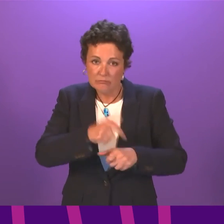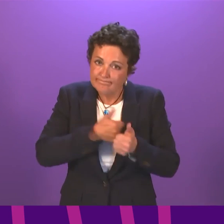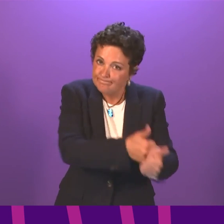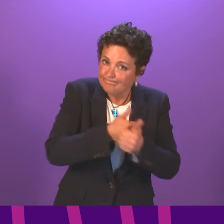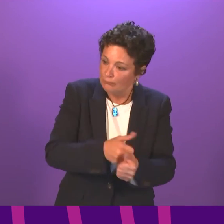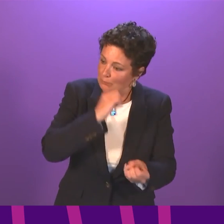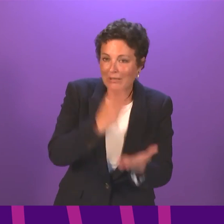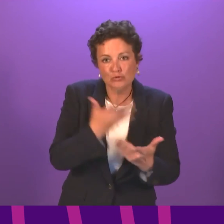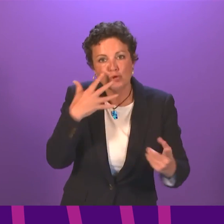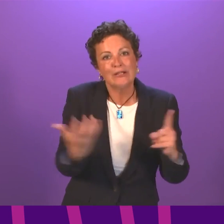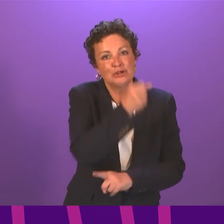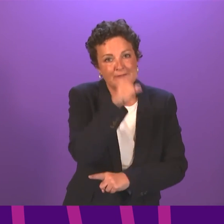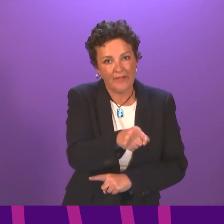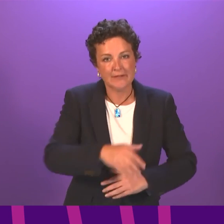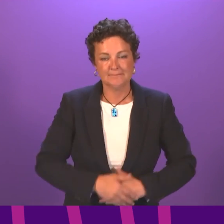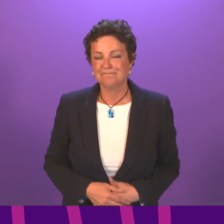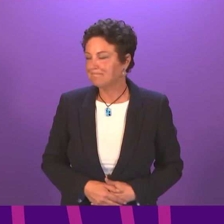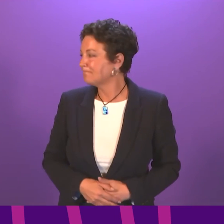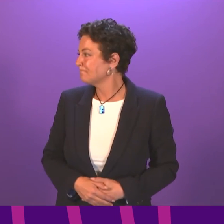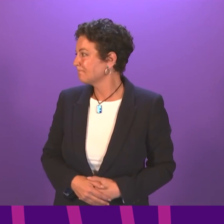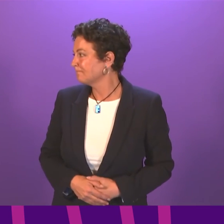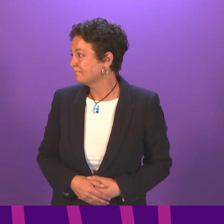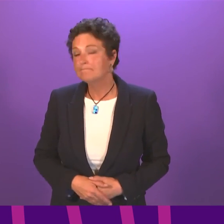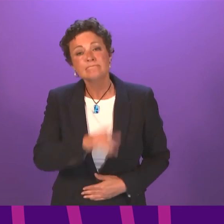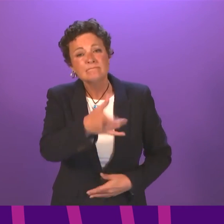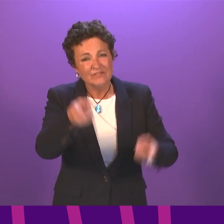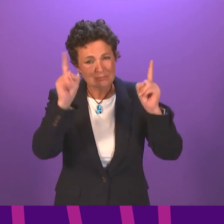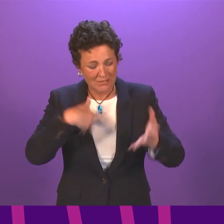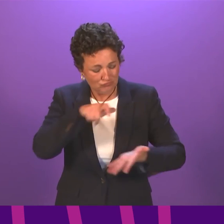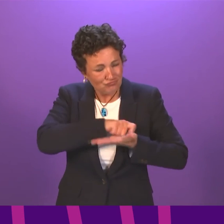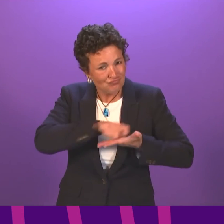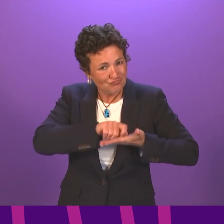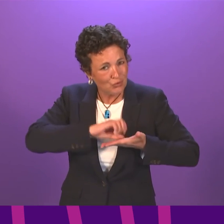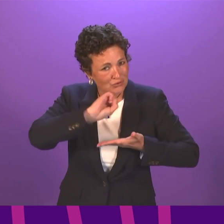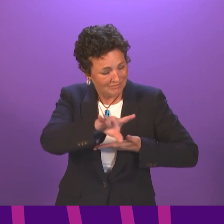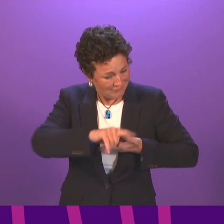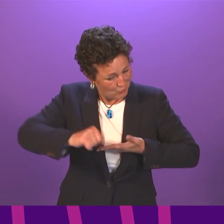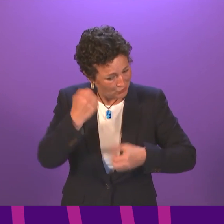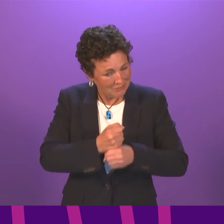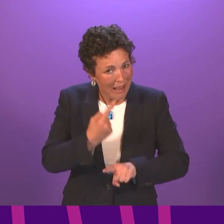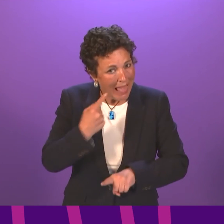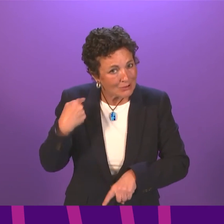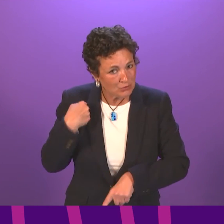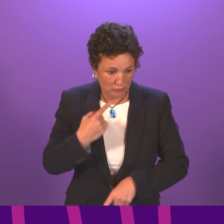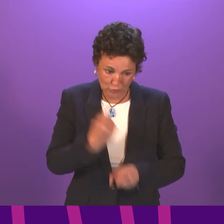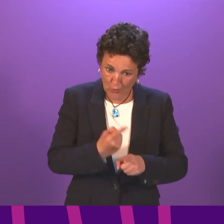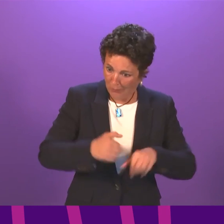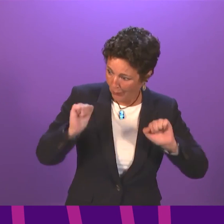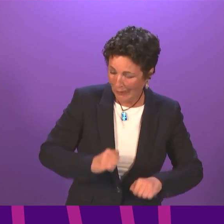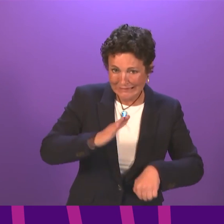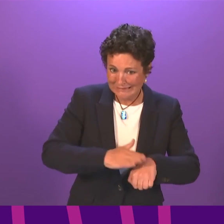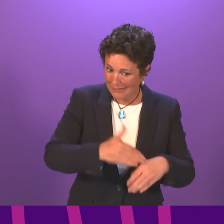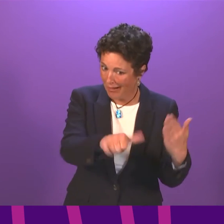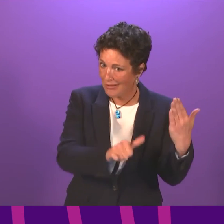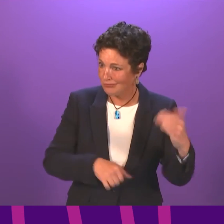Sarah Boyack. First Minister, I wrote to the Scottish Government last week about waiting times for dentistry and how the Scottish Government analyses